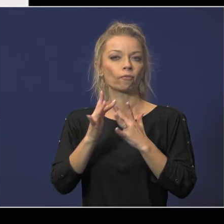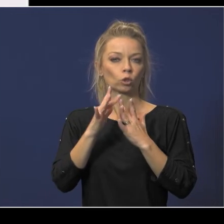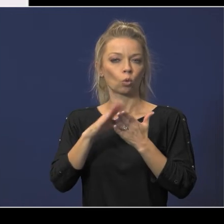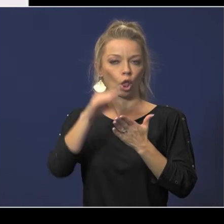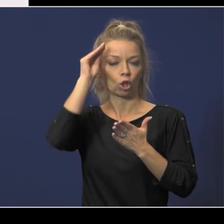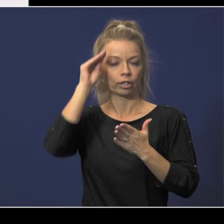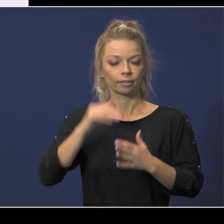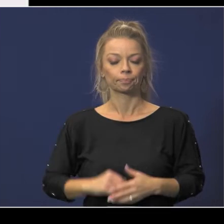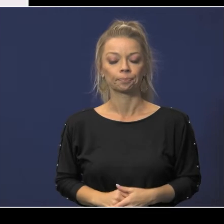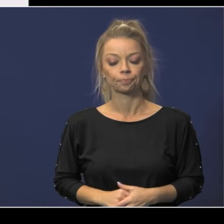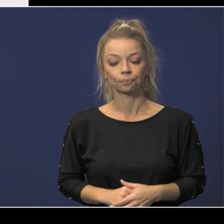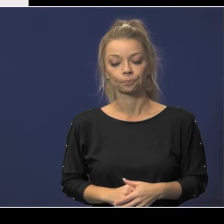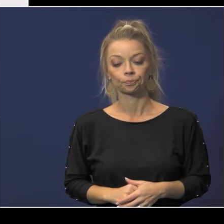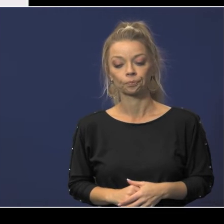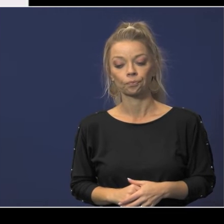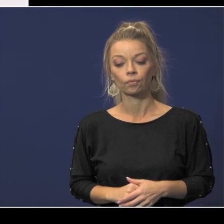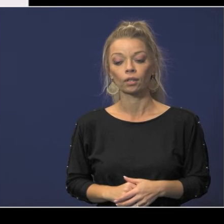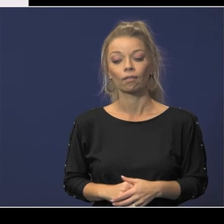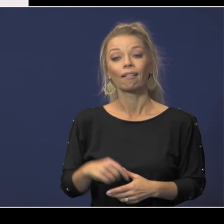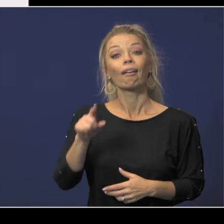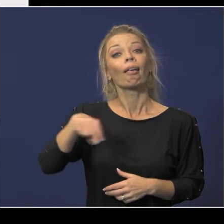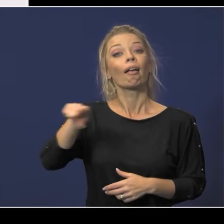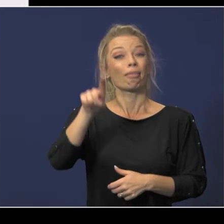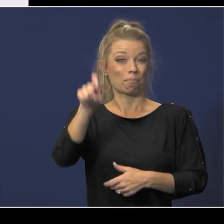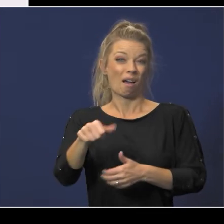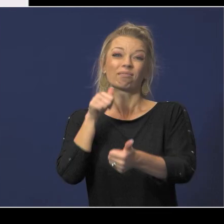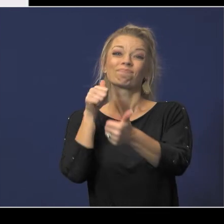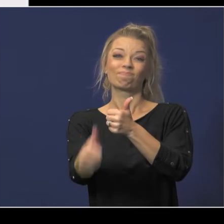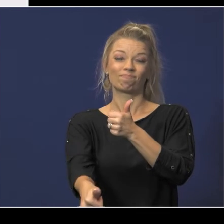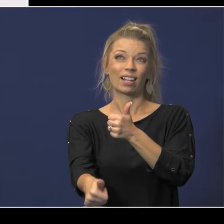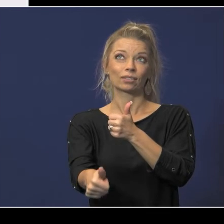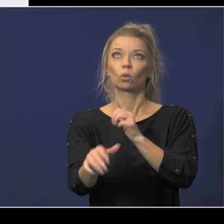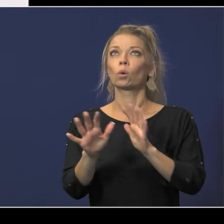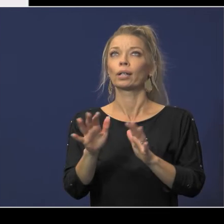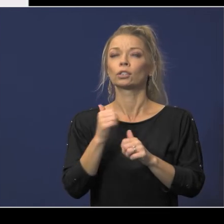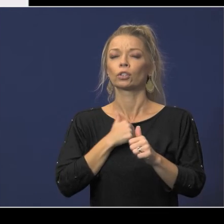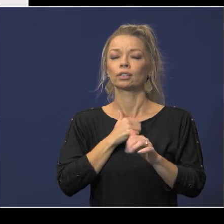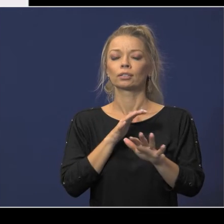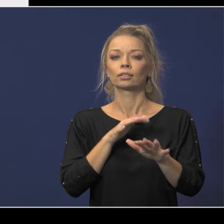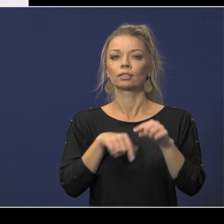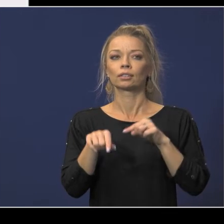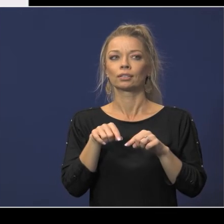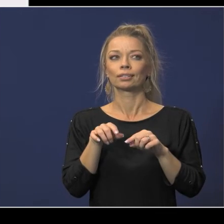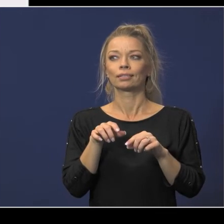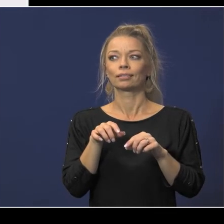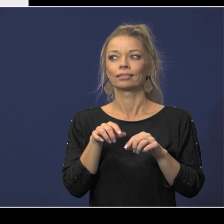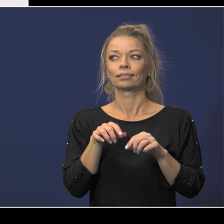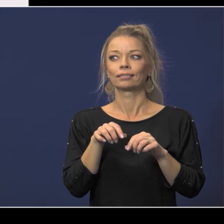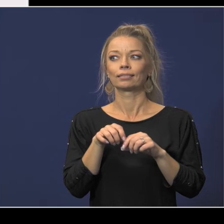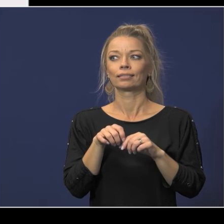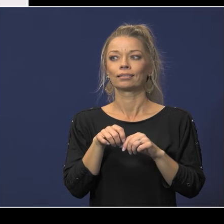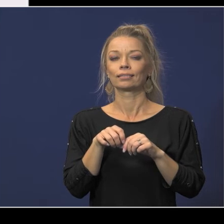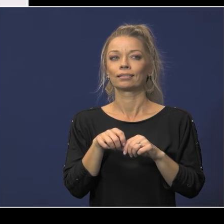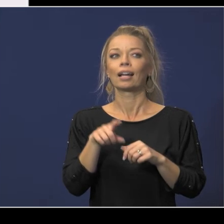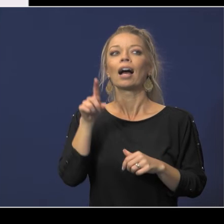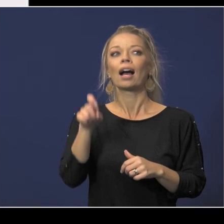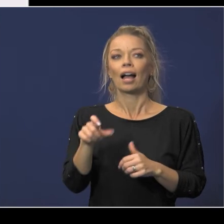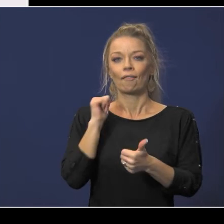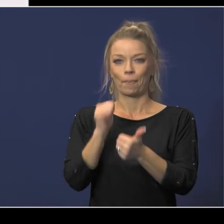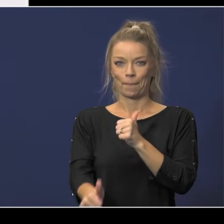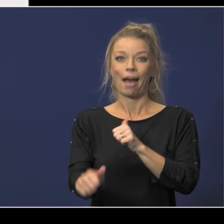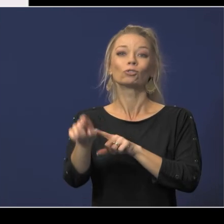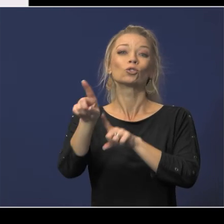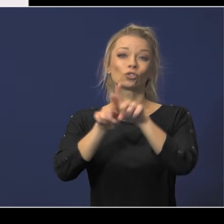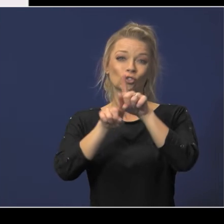they must have passed star and i'm sorry what my other page um so they have to have passed